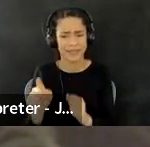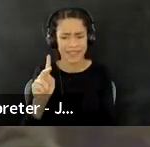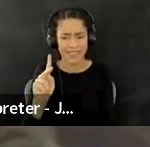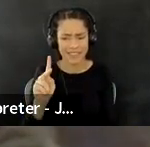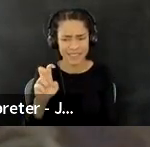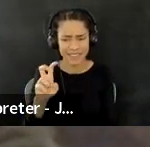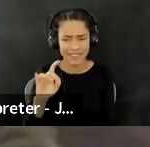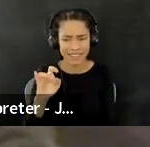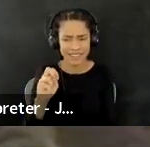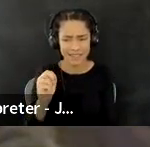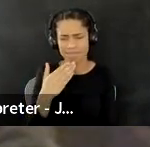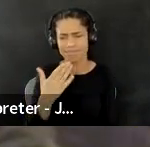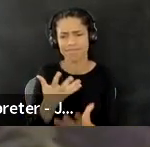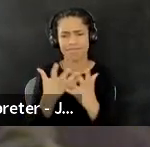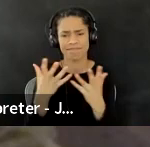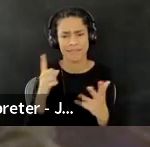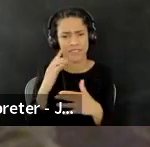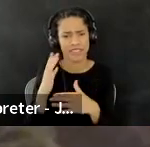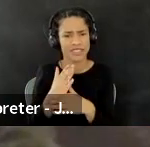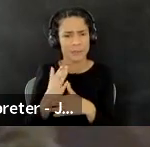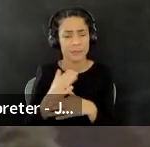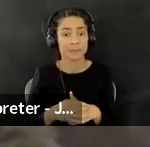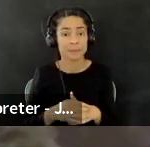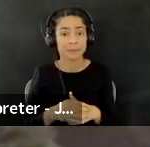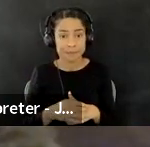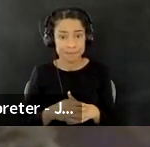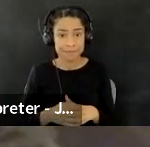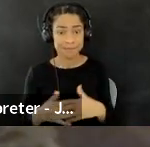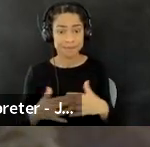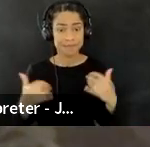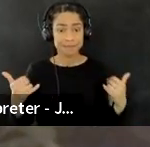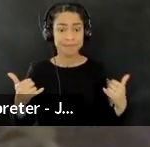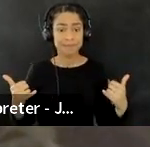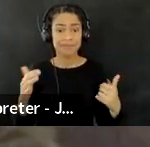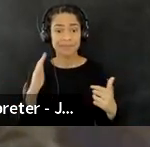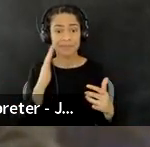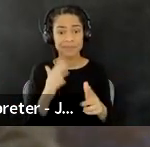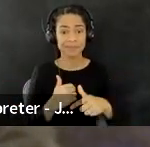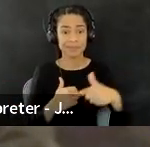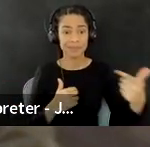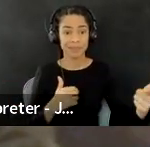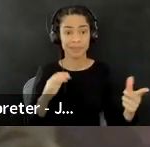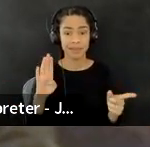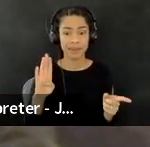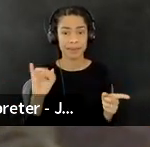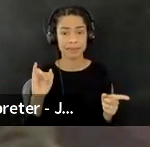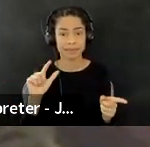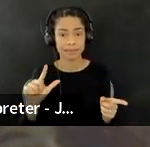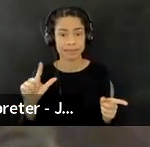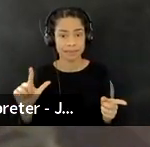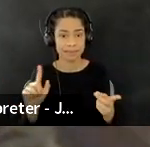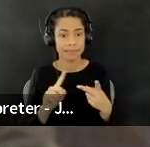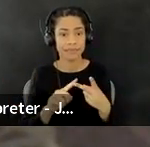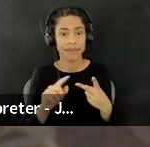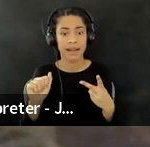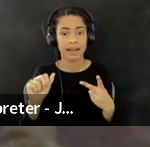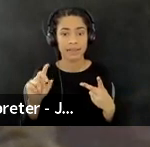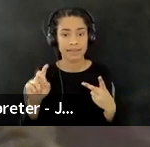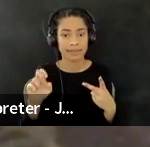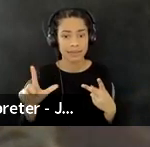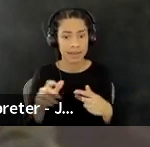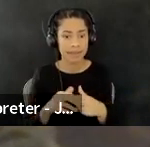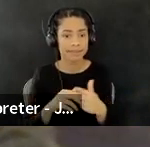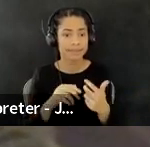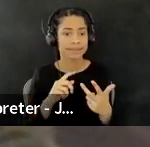for sharing. uh, we're gonna hear now a bit from, uh, Bill and Adele and Asia, um,